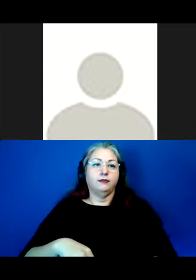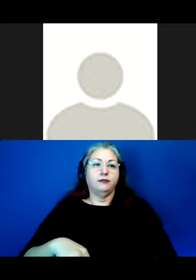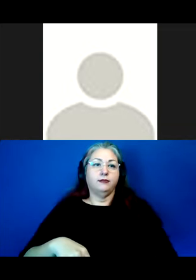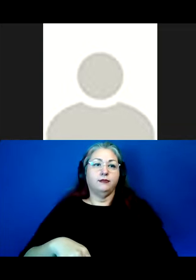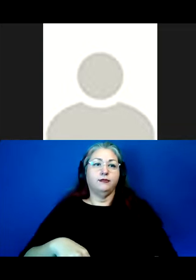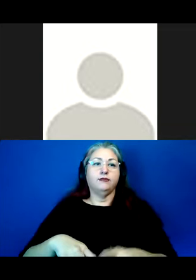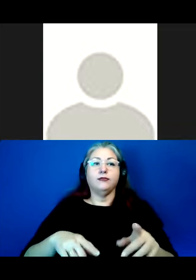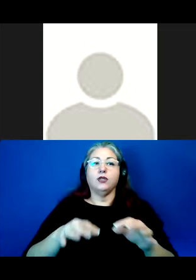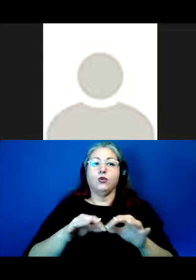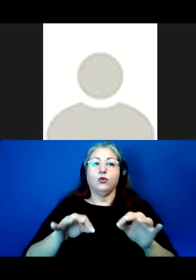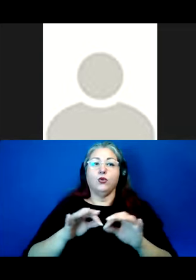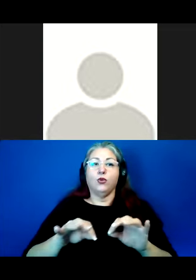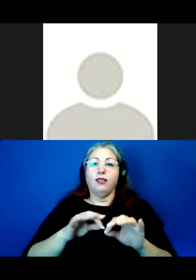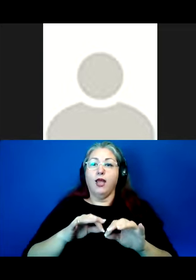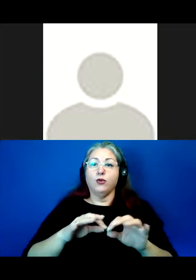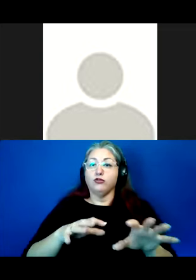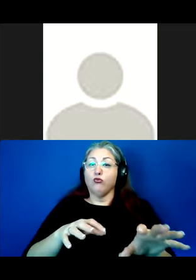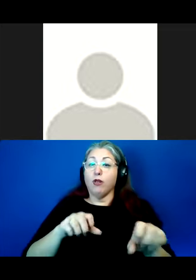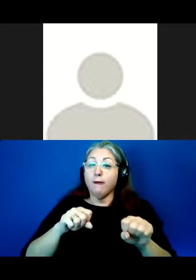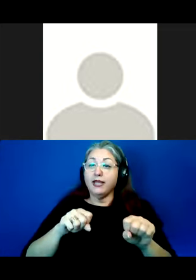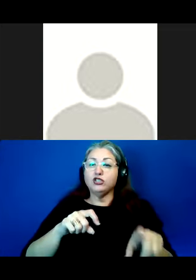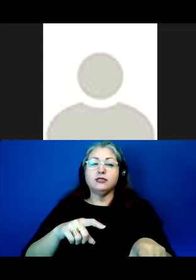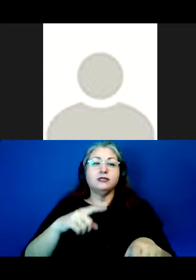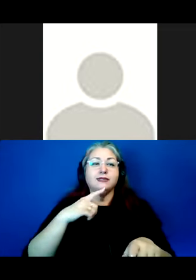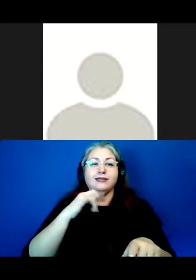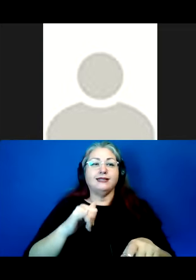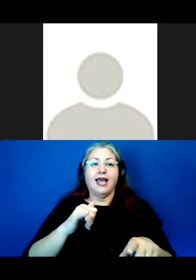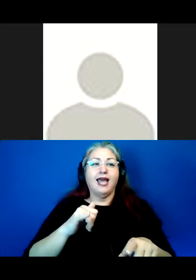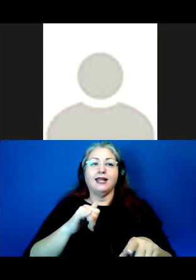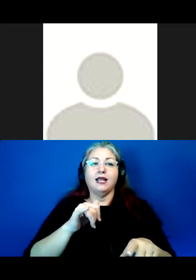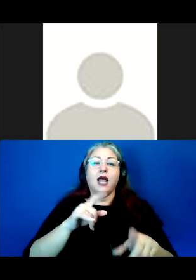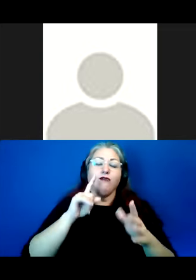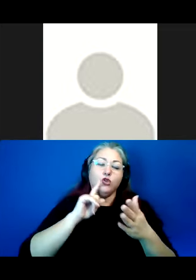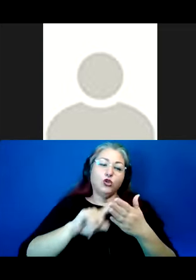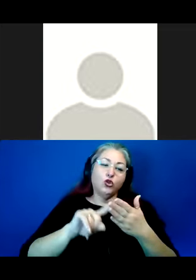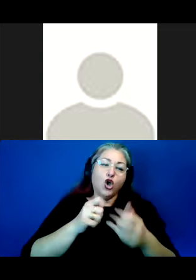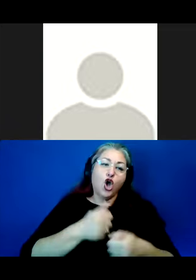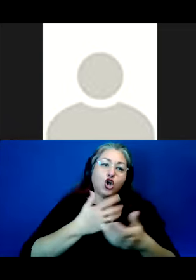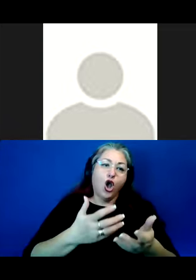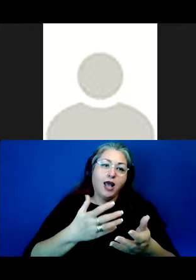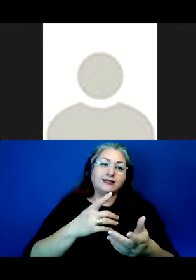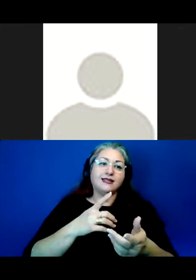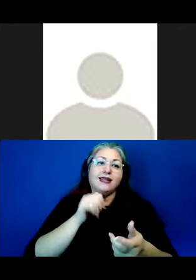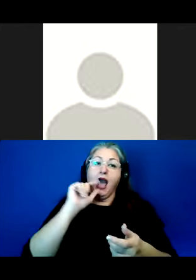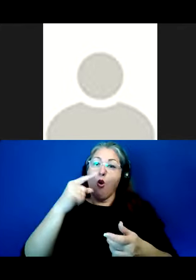Language reclamation thus goes beyond identifying the causes of language shift to actively address them. This